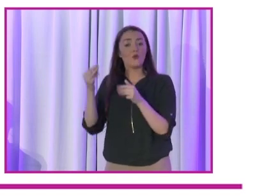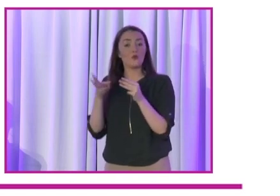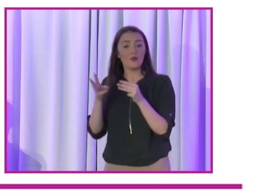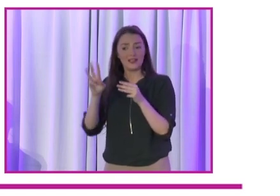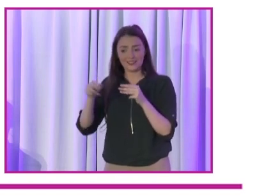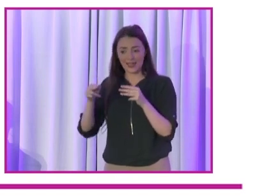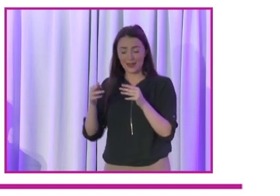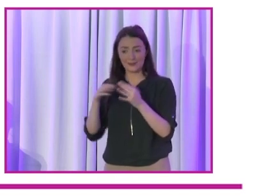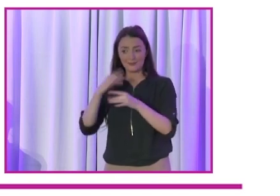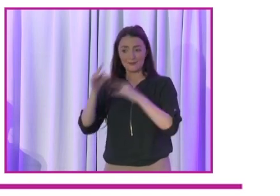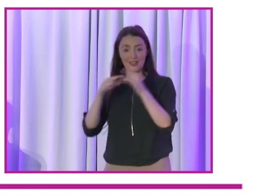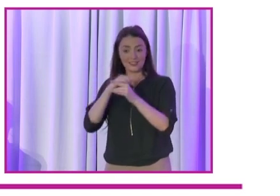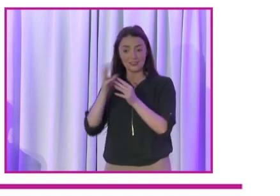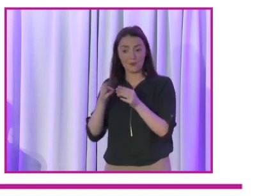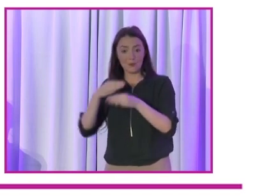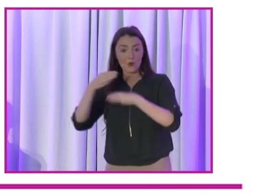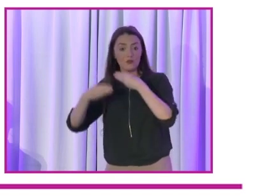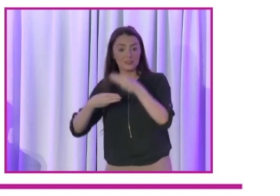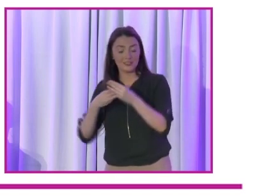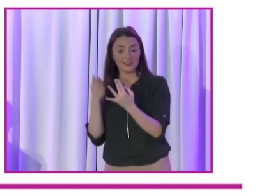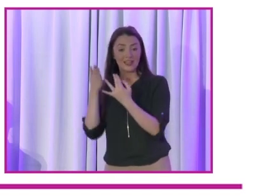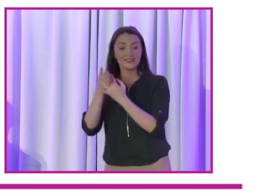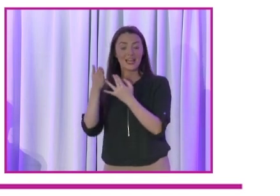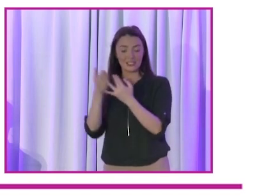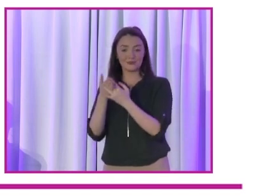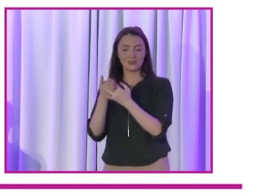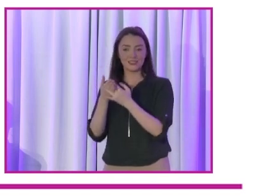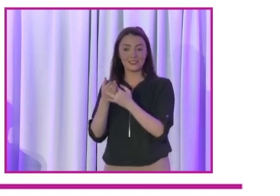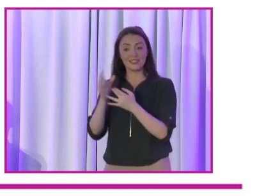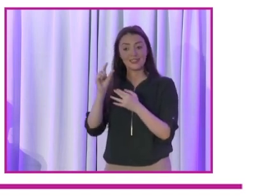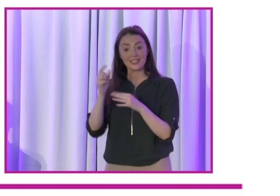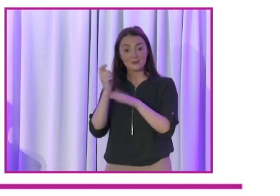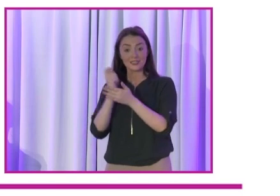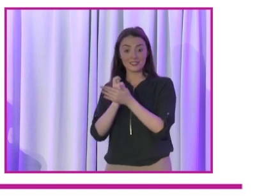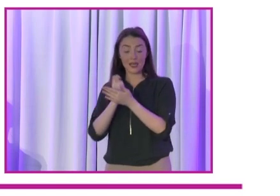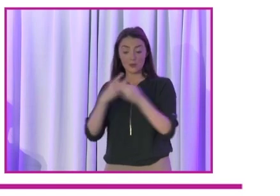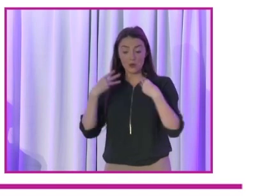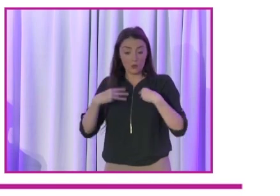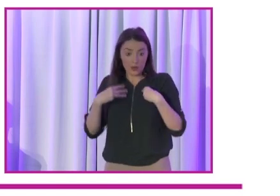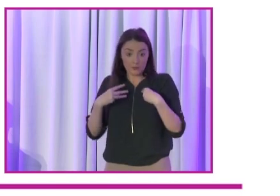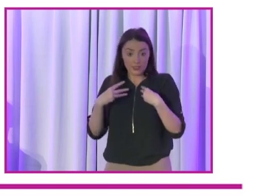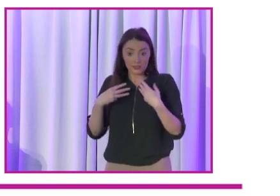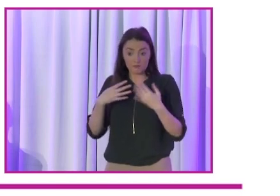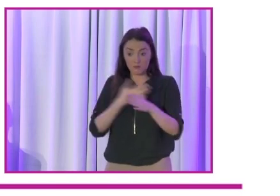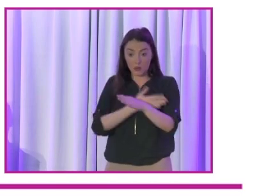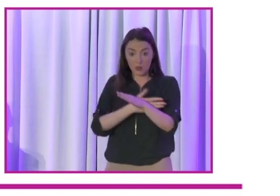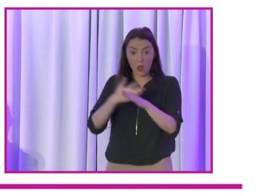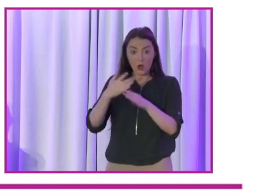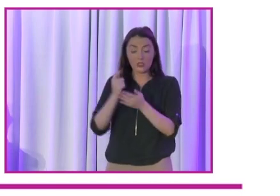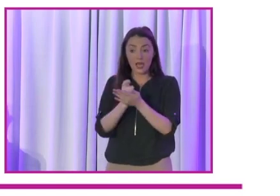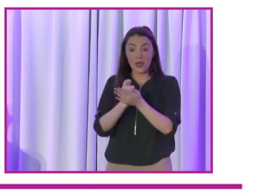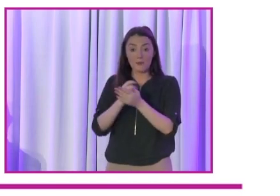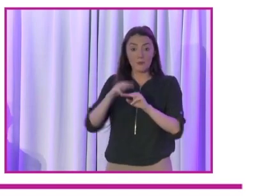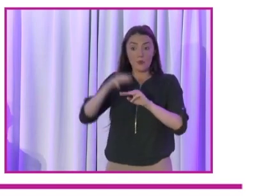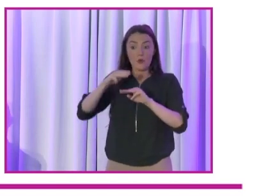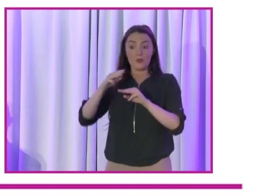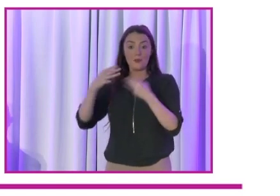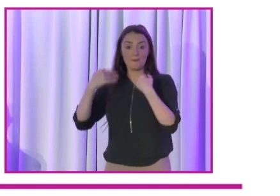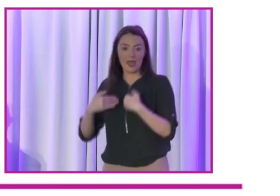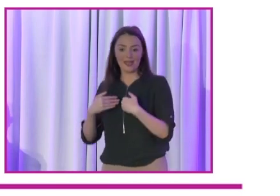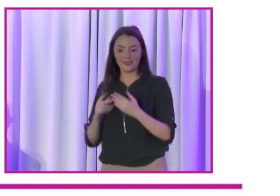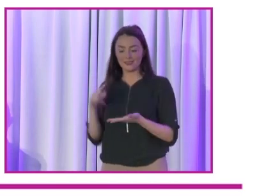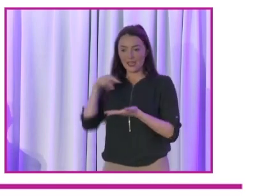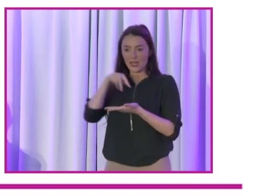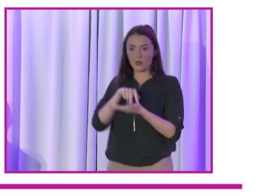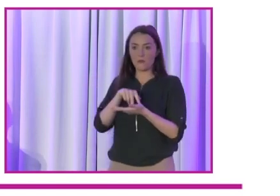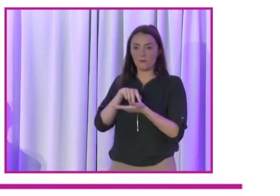accessible. The biggest thing is a pipeline. It takes a while. It takes women longer than men to get in to stand up in front of an electoral, as John